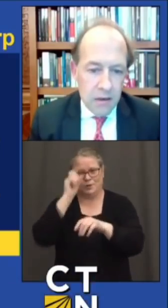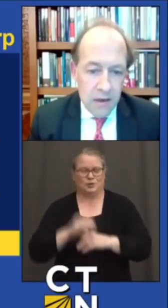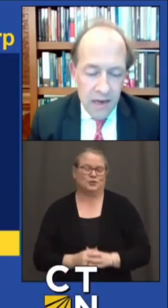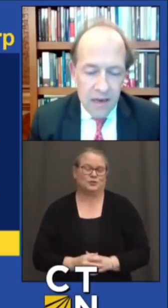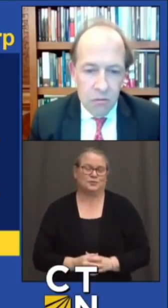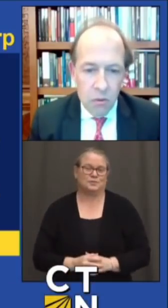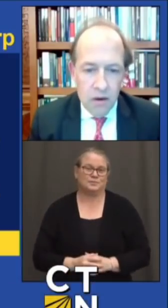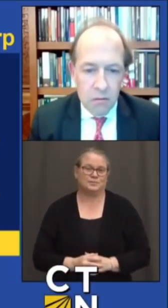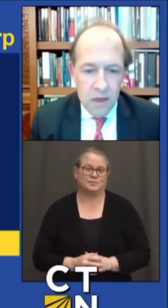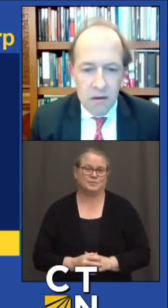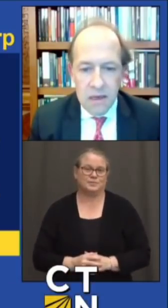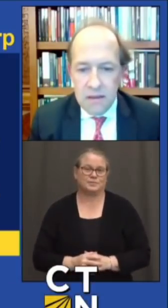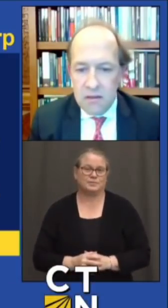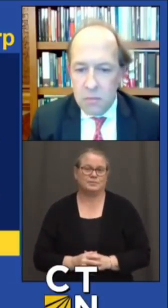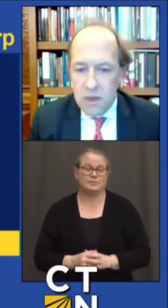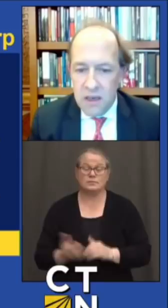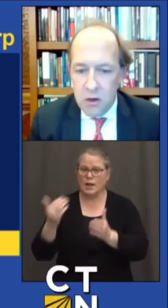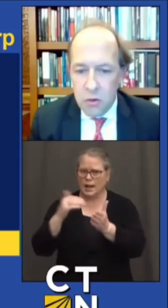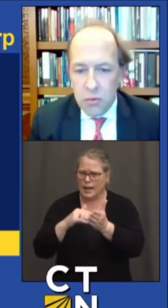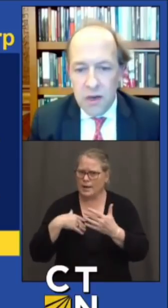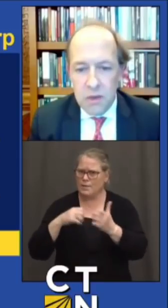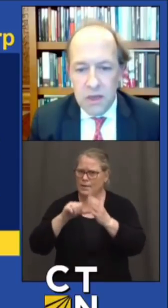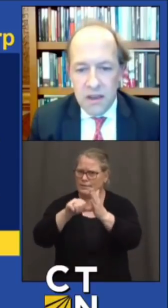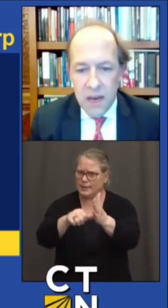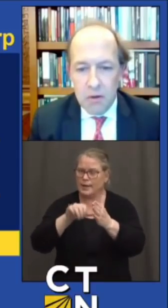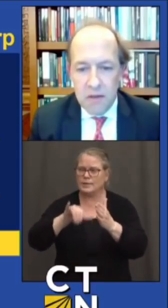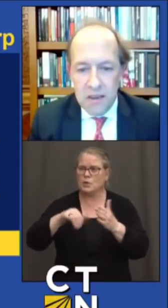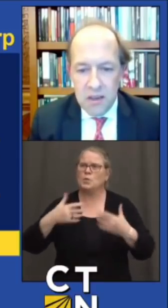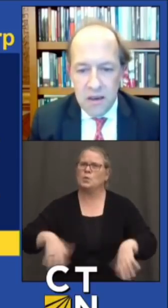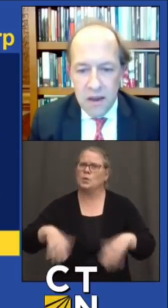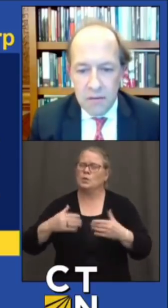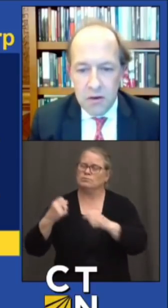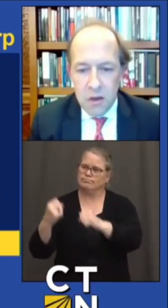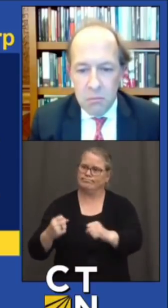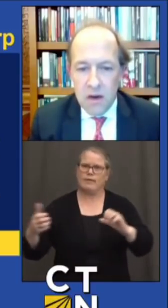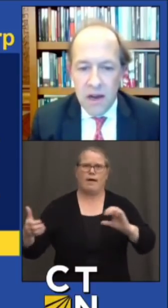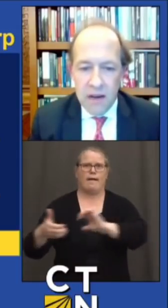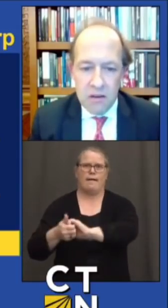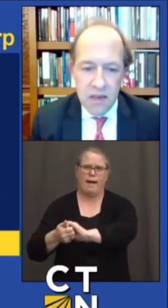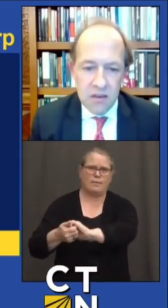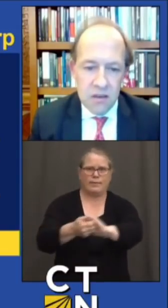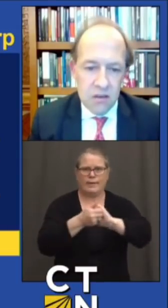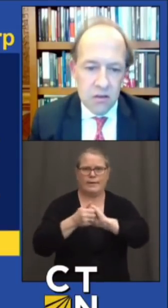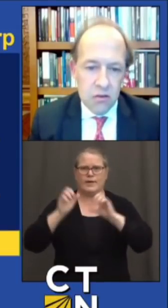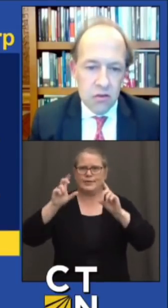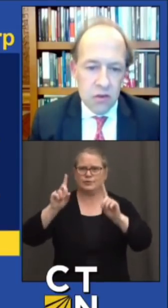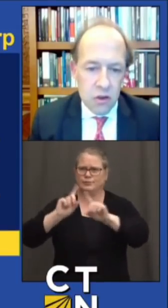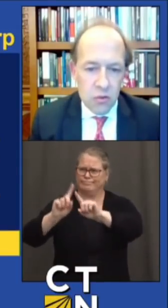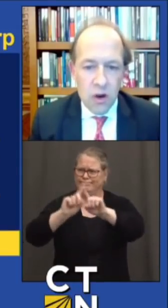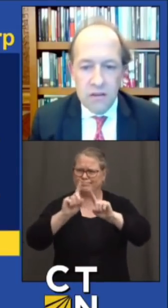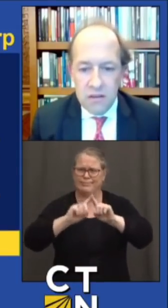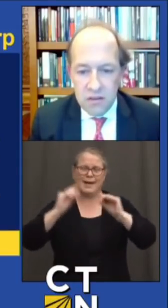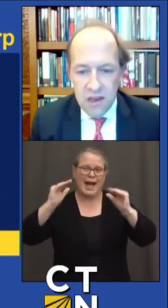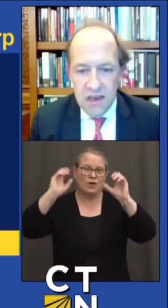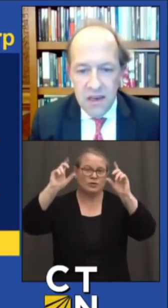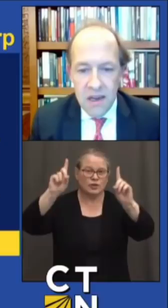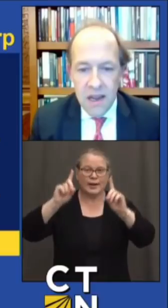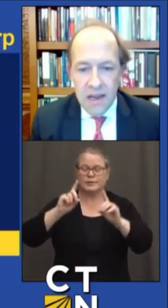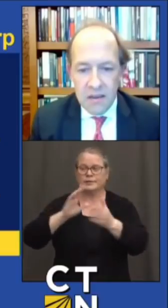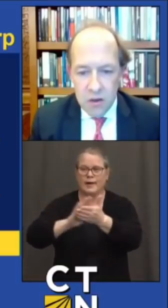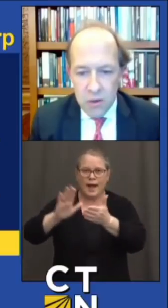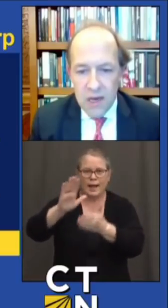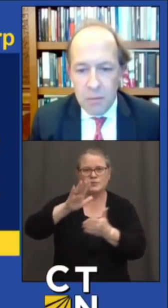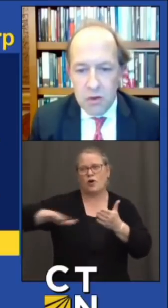I, again, want to reiterate, this has been an incredibly collaborative effort among higher education institutions across the state,